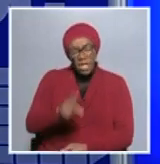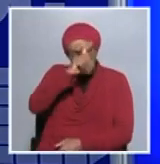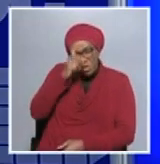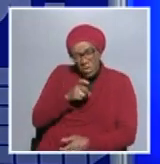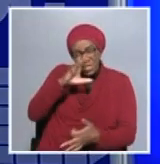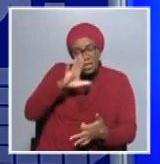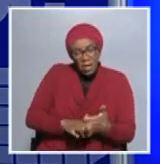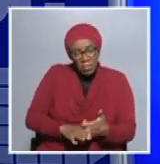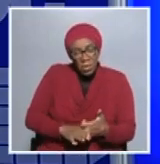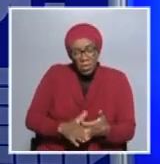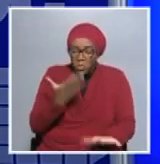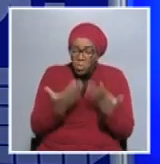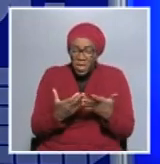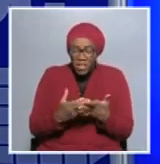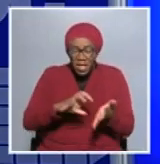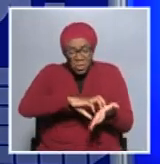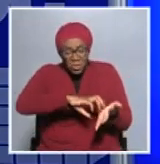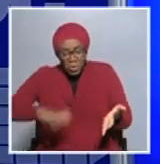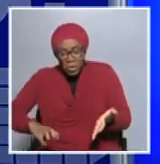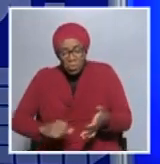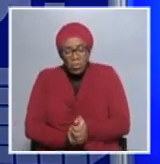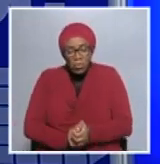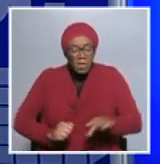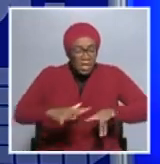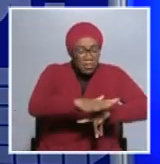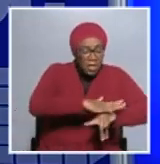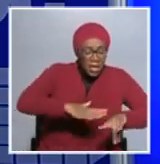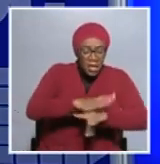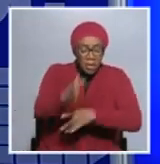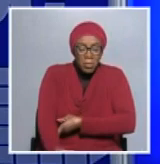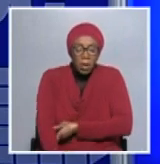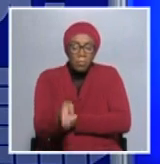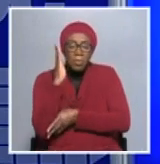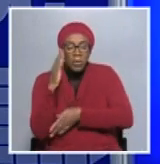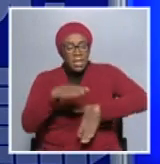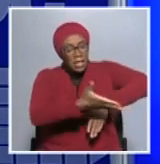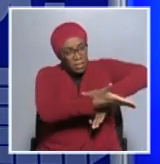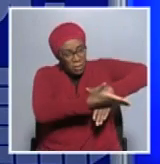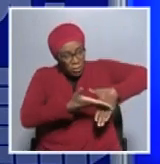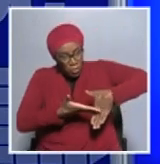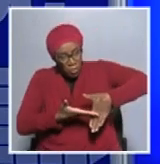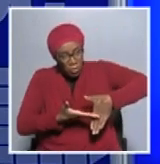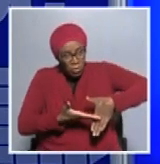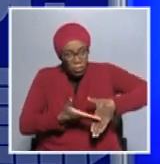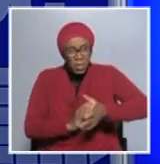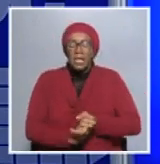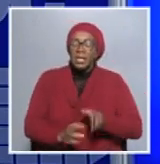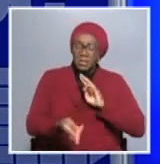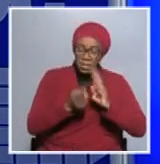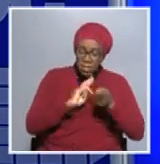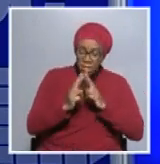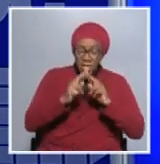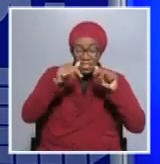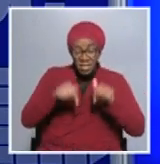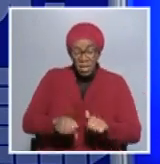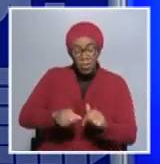Move or not to remove the red line? That is the question that has sparked a great deal of debate amongst Namibians from all walks of life.